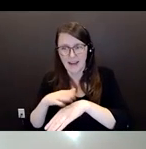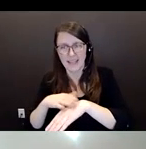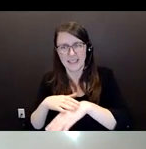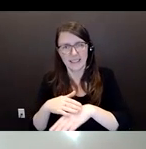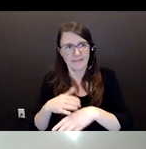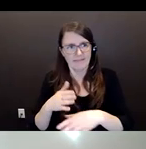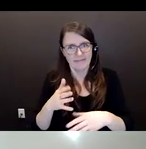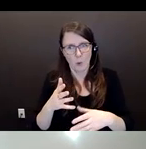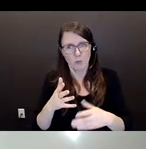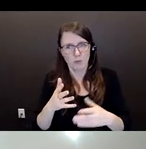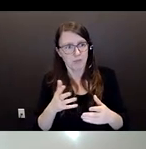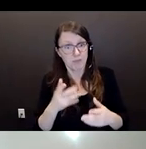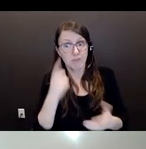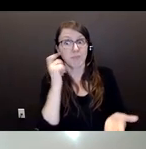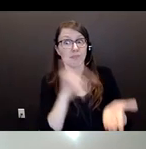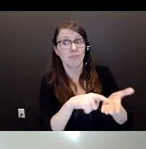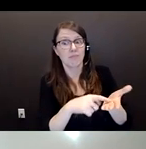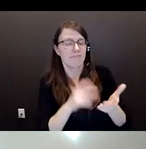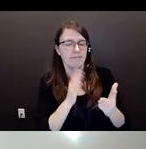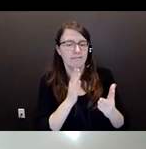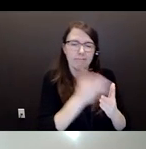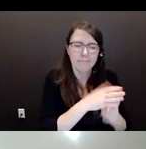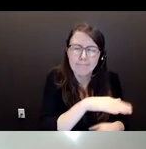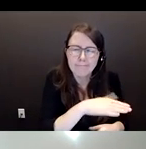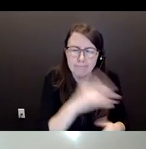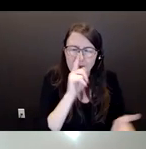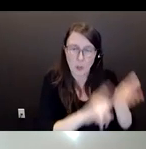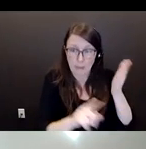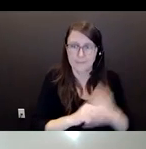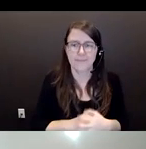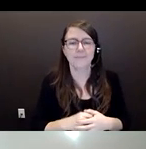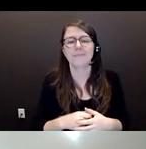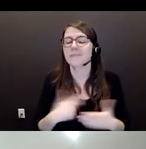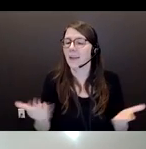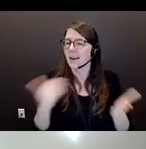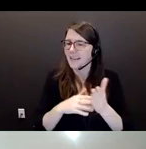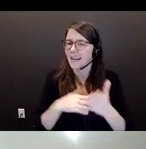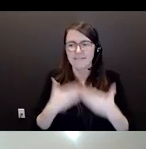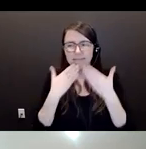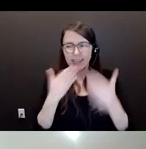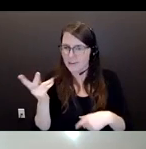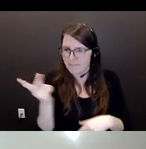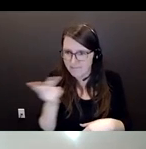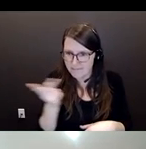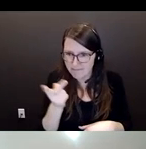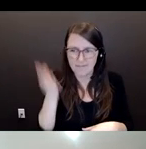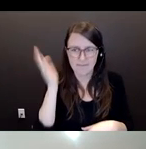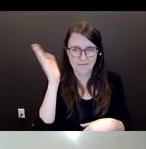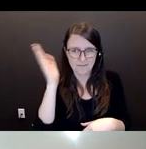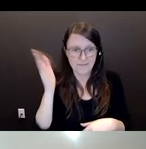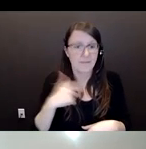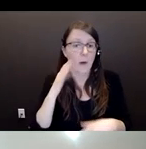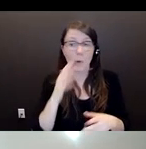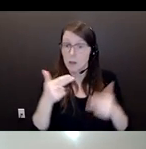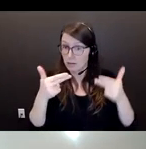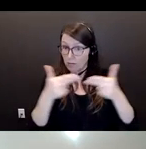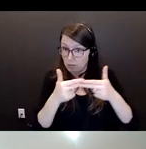I think. So I just want to end thanking you both again. Again, I'll post these as soon as I can up on our website so people can